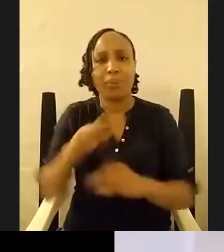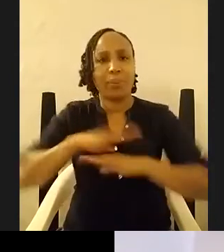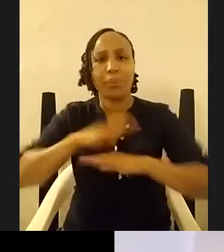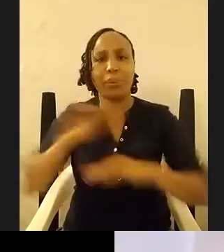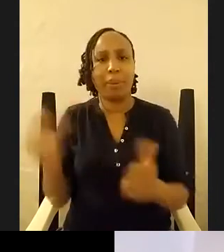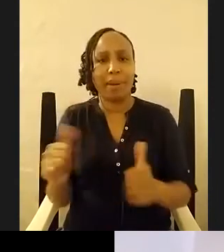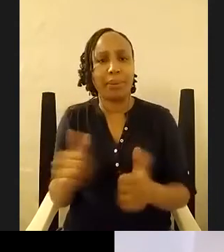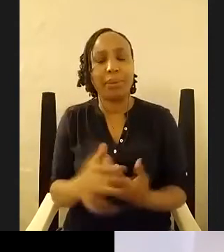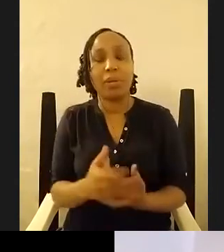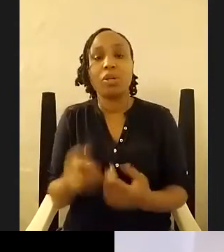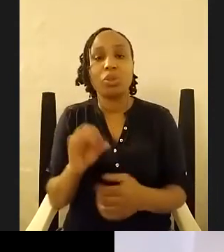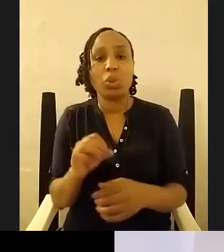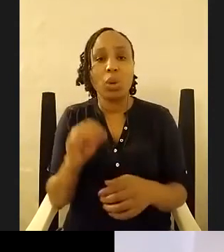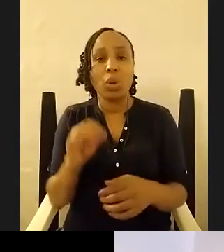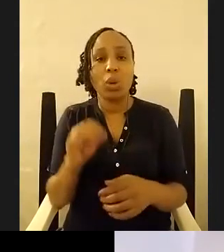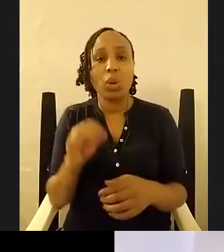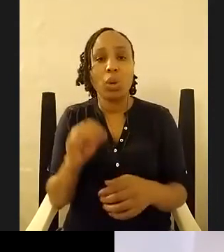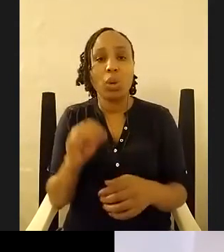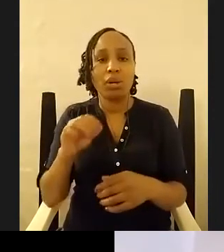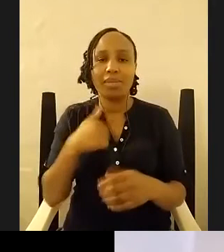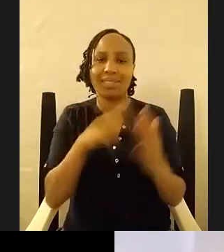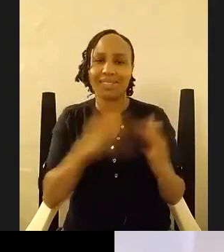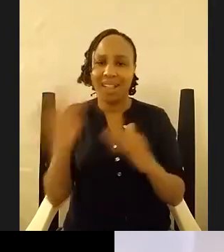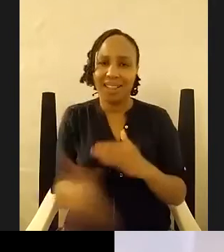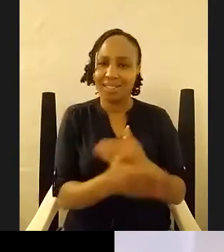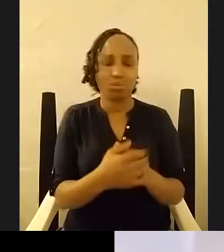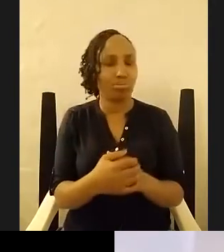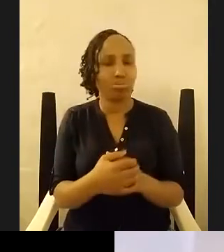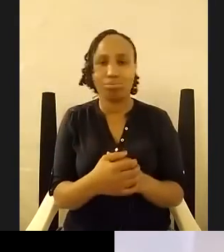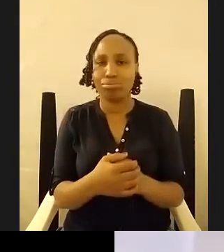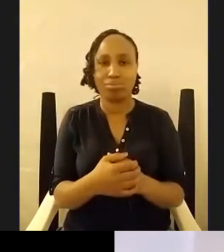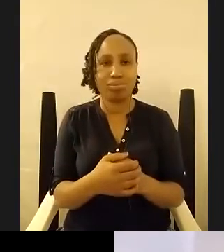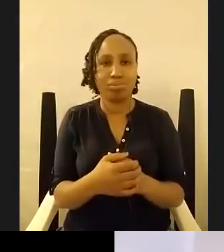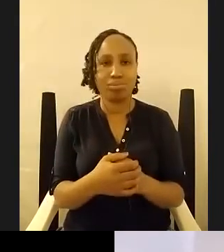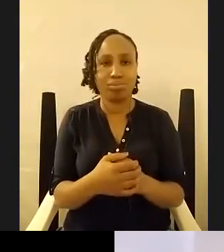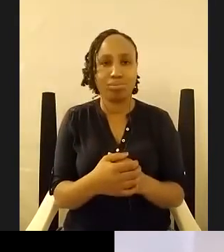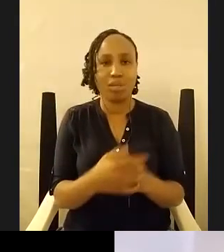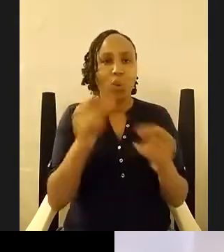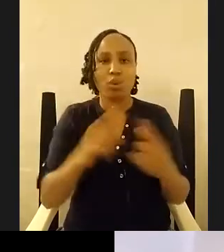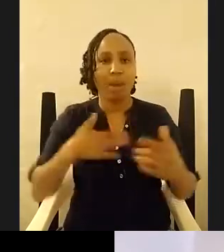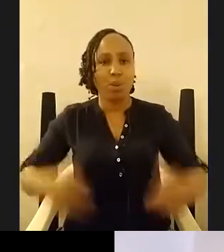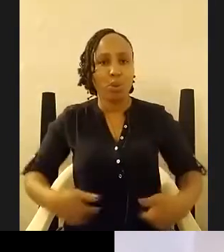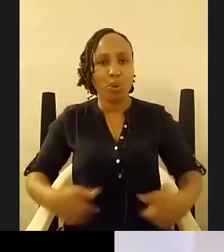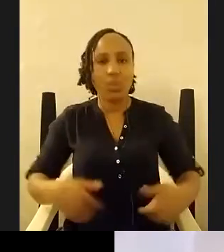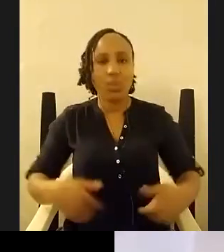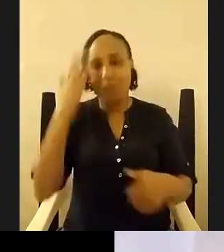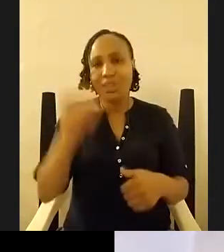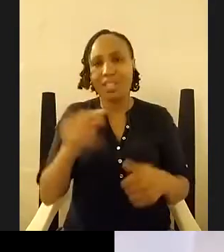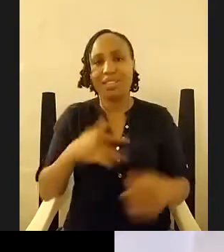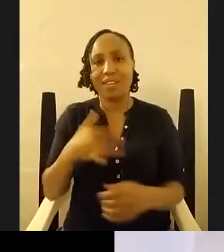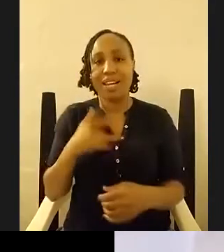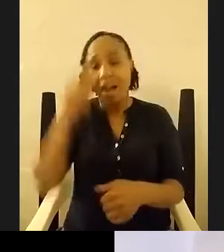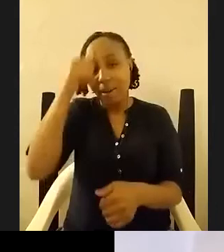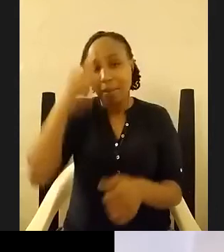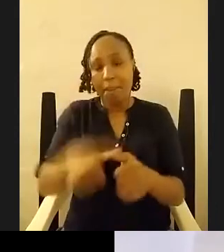i was like damn it took me to parts of of my youth where i was just like i know this feeling and i remember i remember i called you up about it and i was like